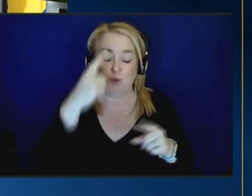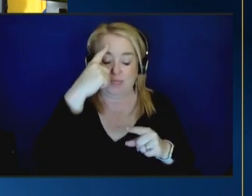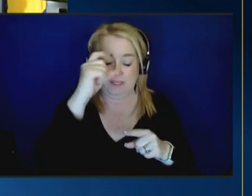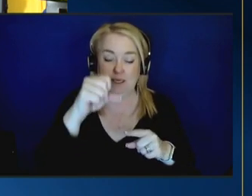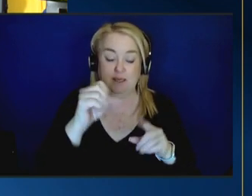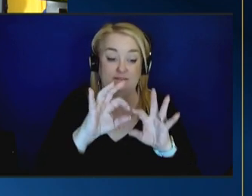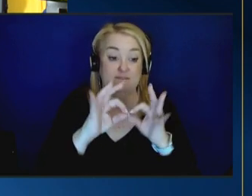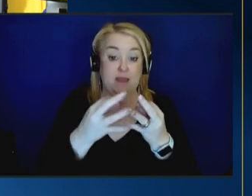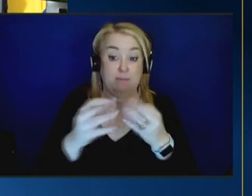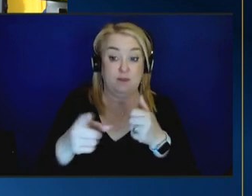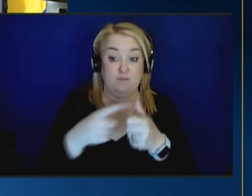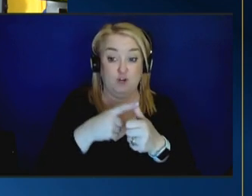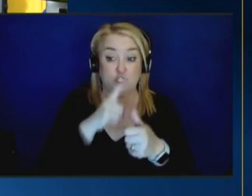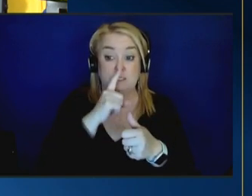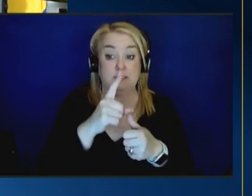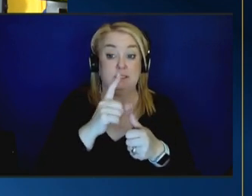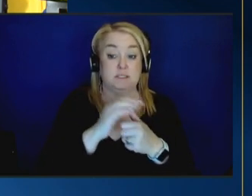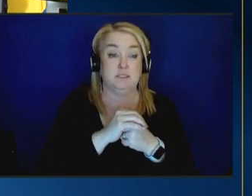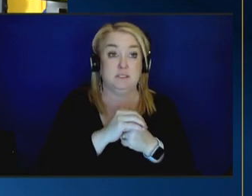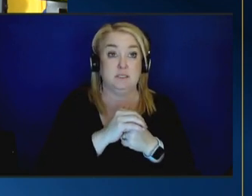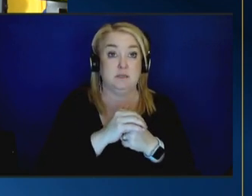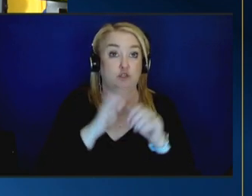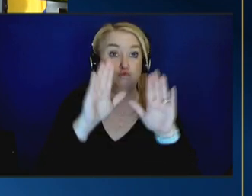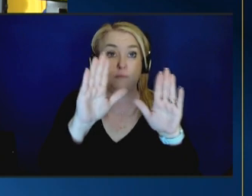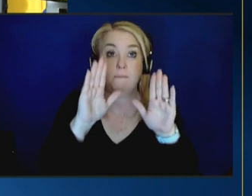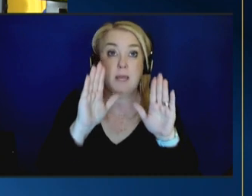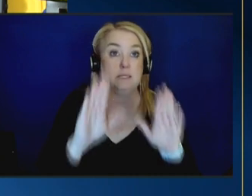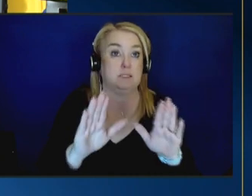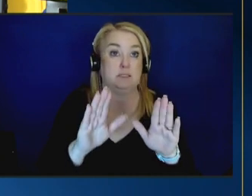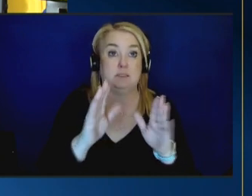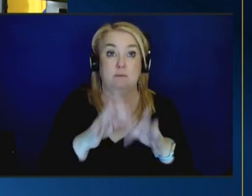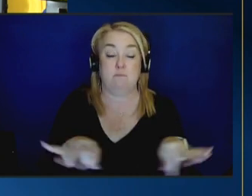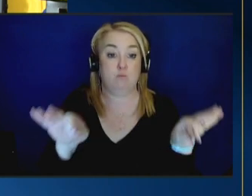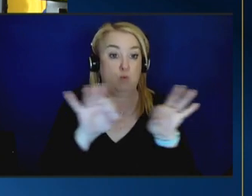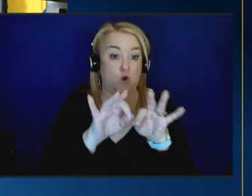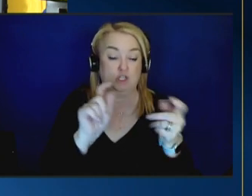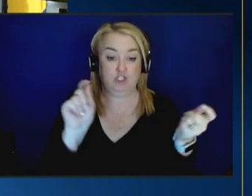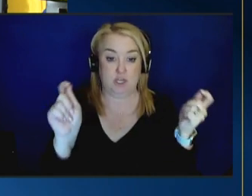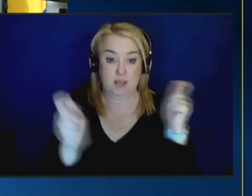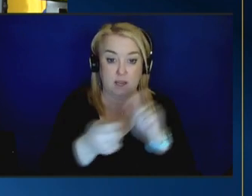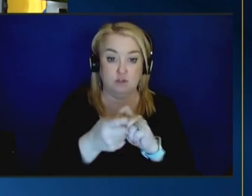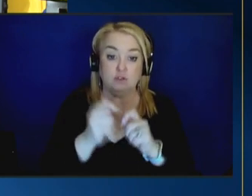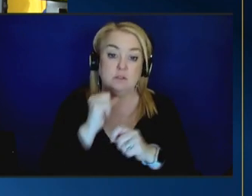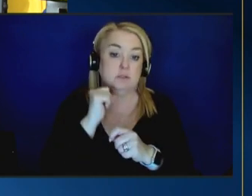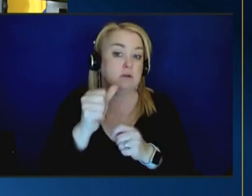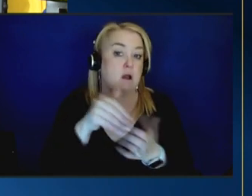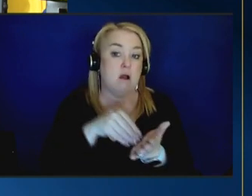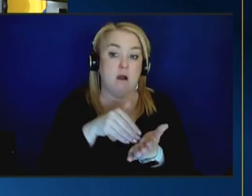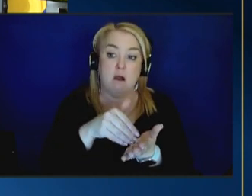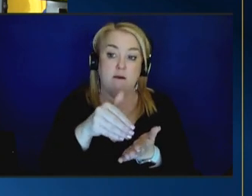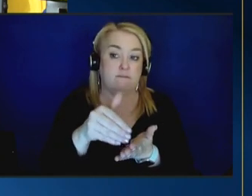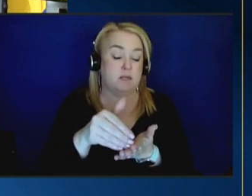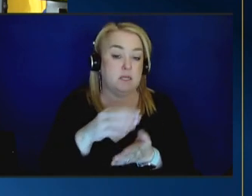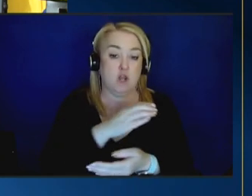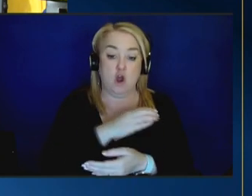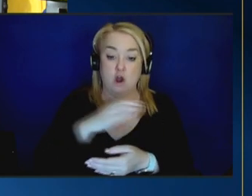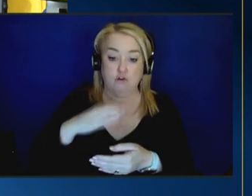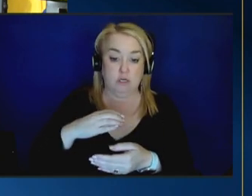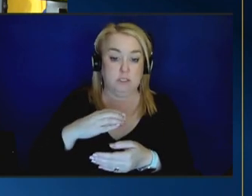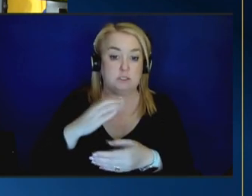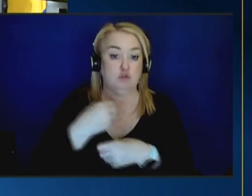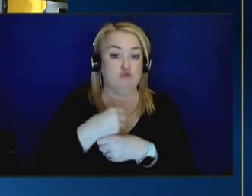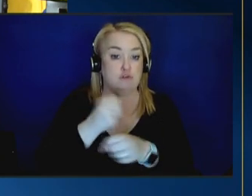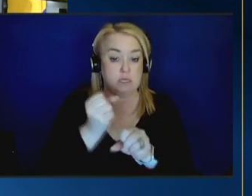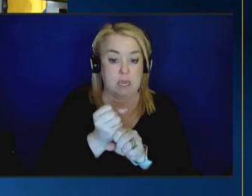first is a tremendously um important change you know it's not often that congress creates a new